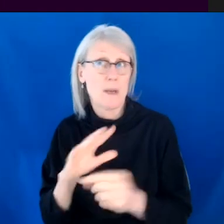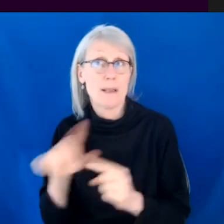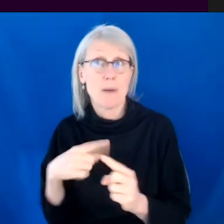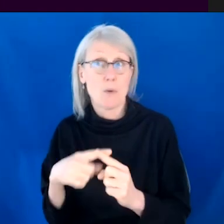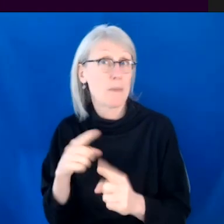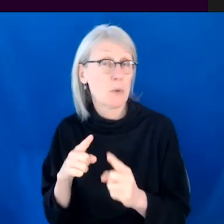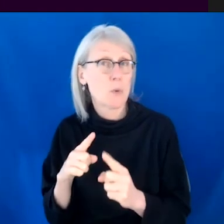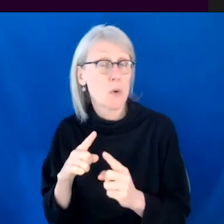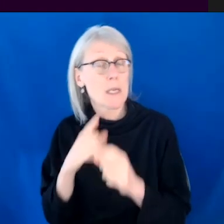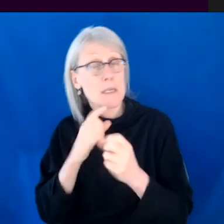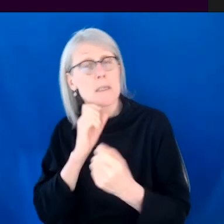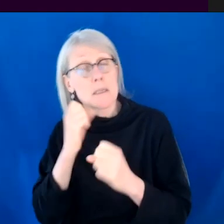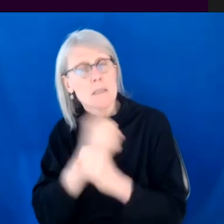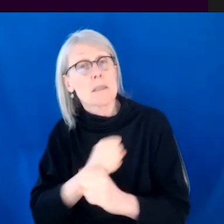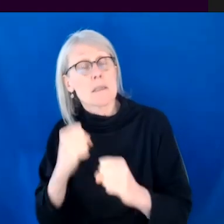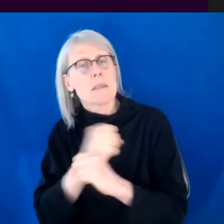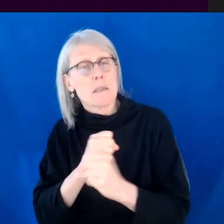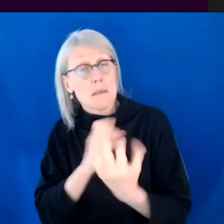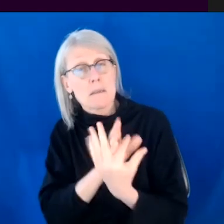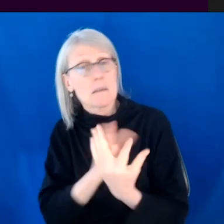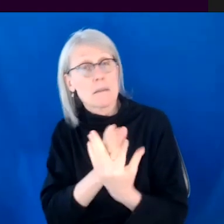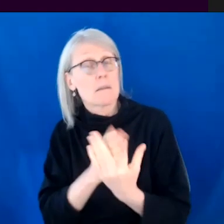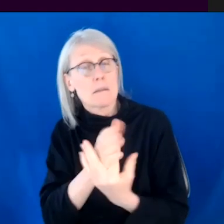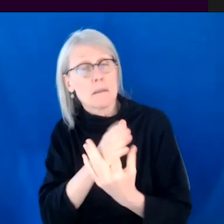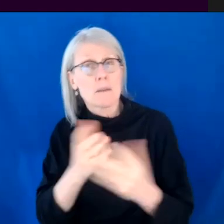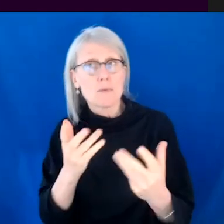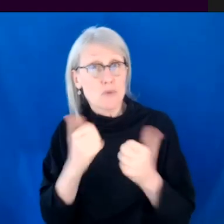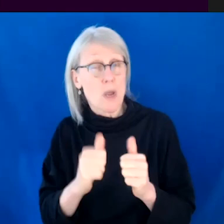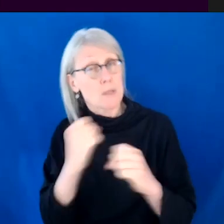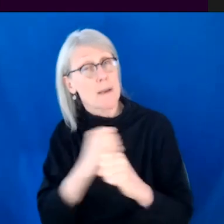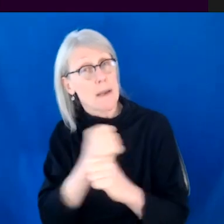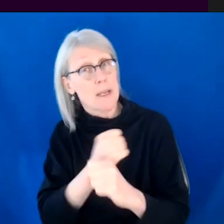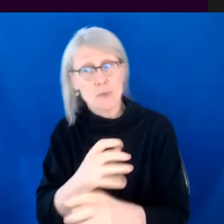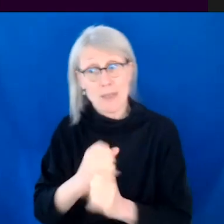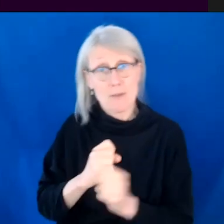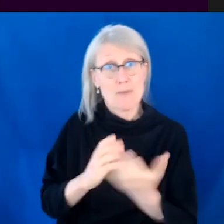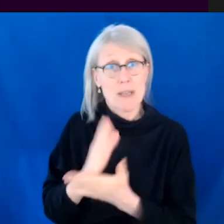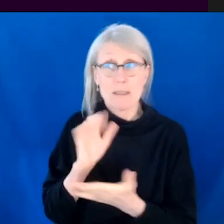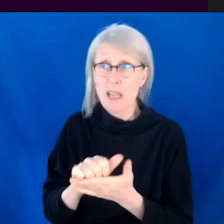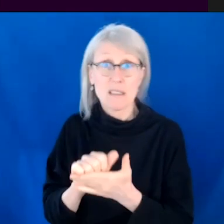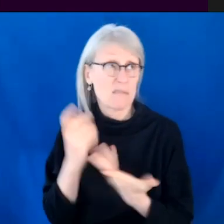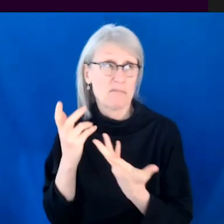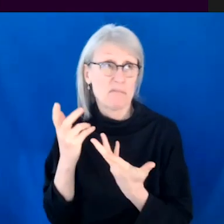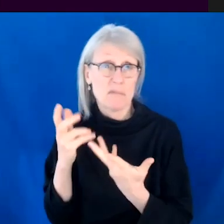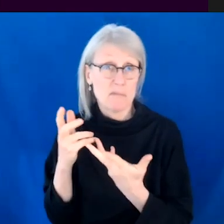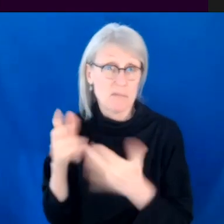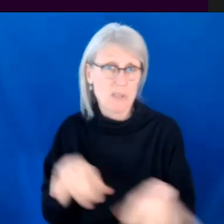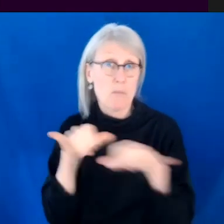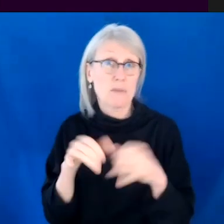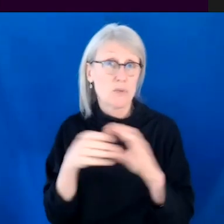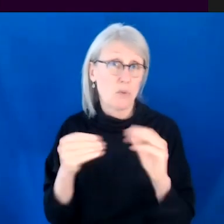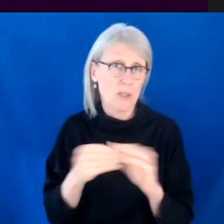people who can be underdogs who are coming up against these corporate giants and trying to fight for their rights. That is a universal story. It's a story many people will